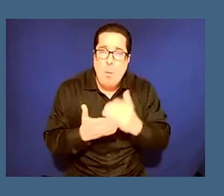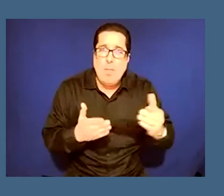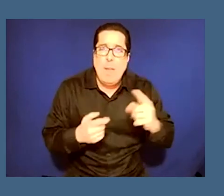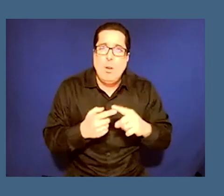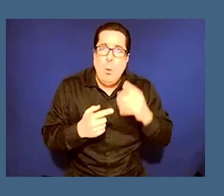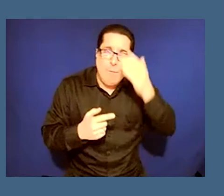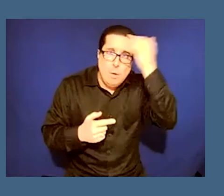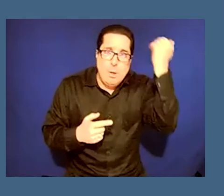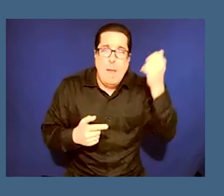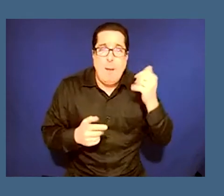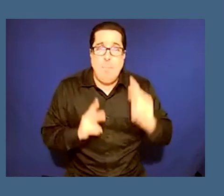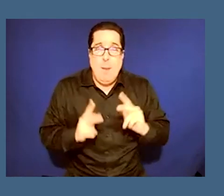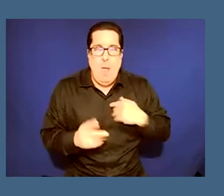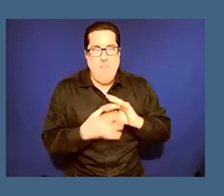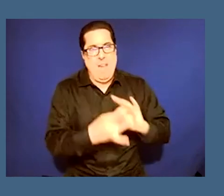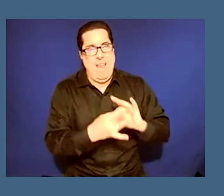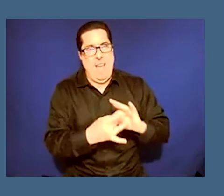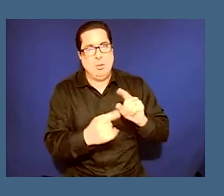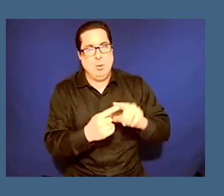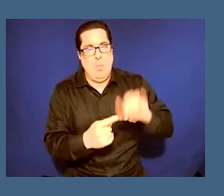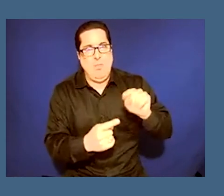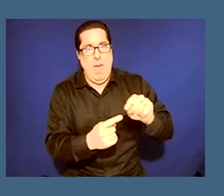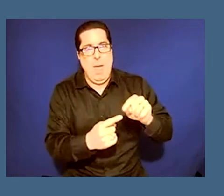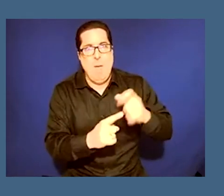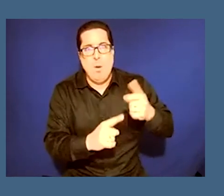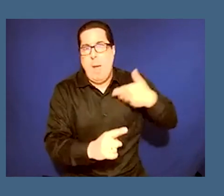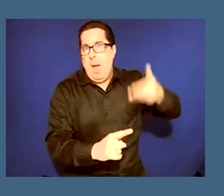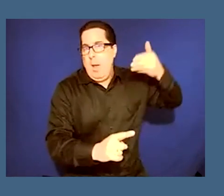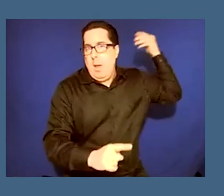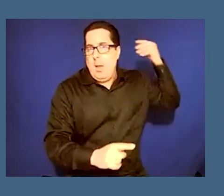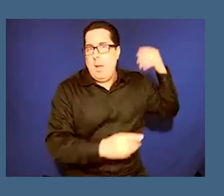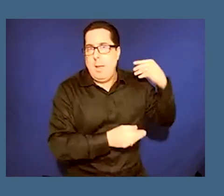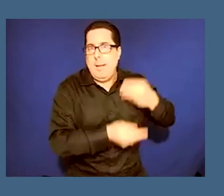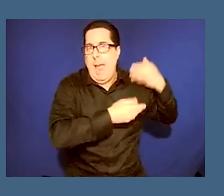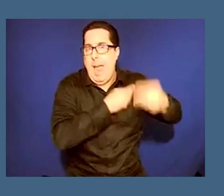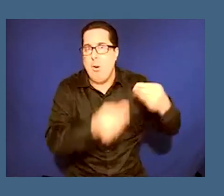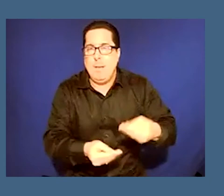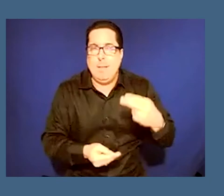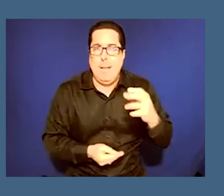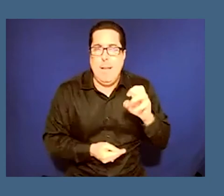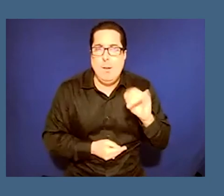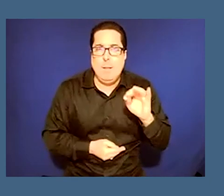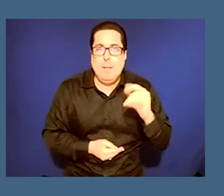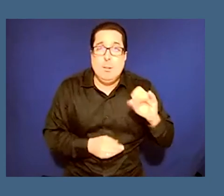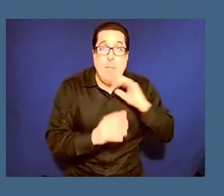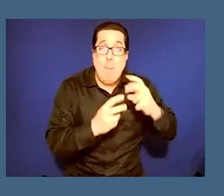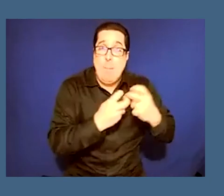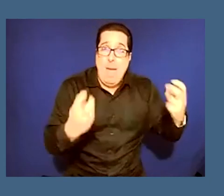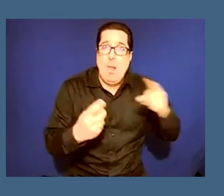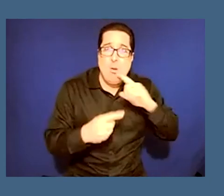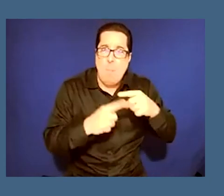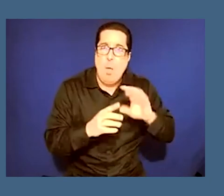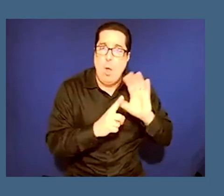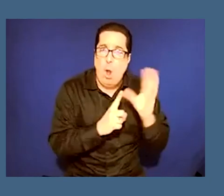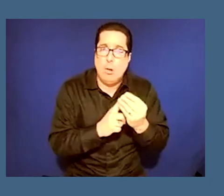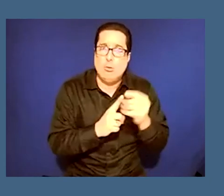people have a connection as part of their heritage you know the previous panel um some of the individuals spoke about their culture being embodied in that like a